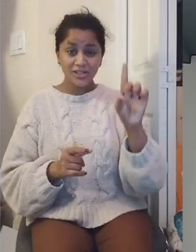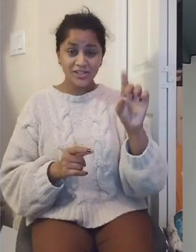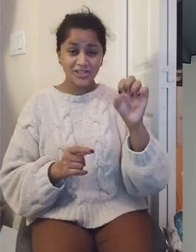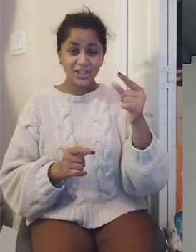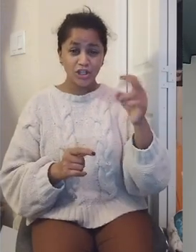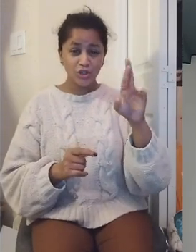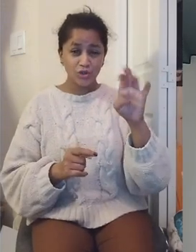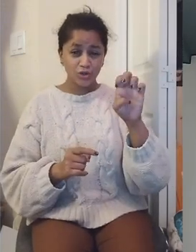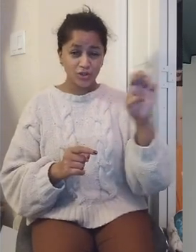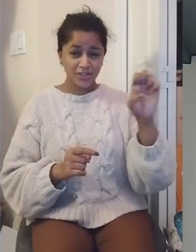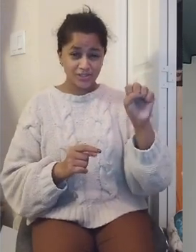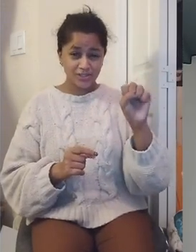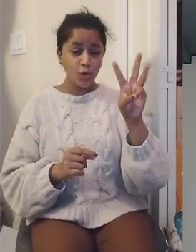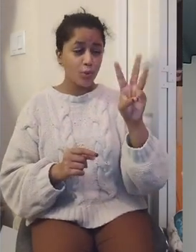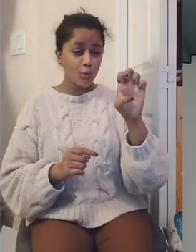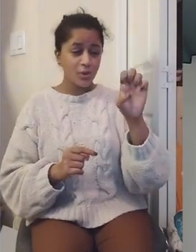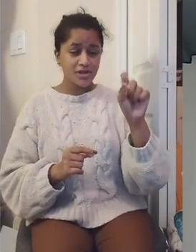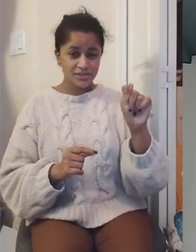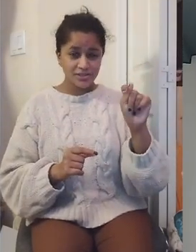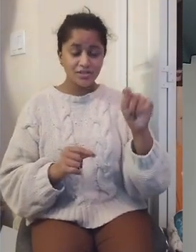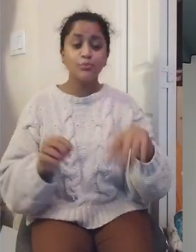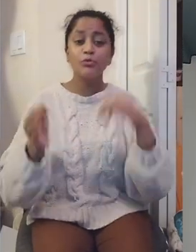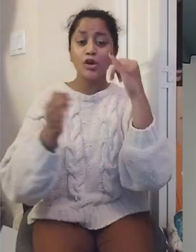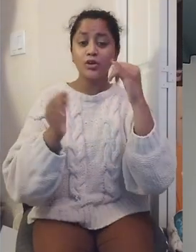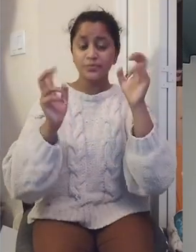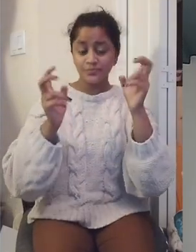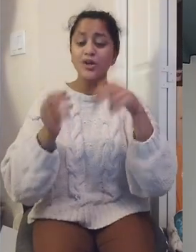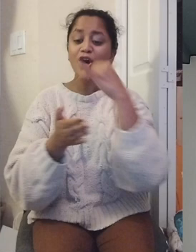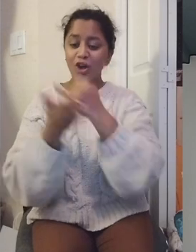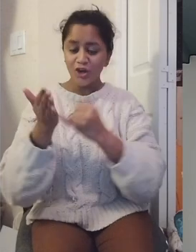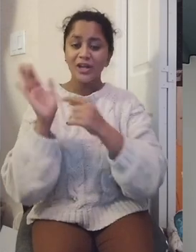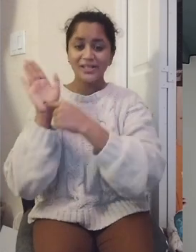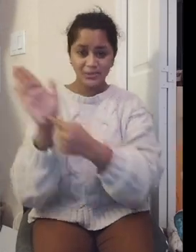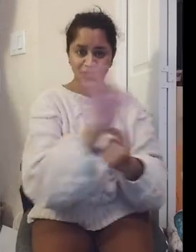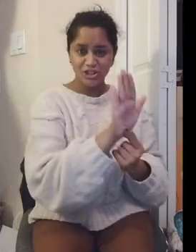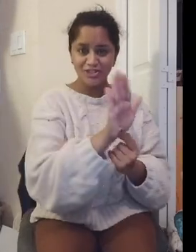81 Degrees Quest Art Exhibition.